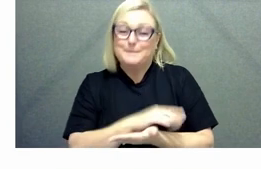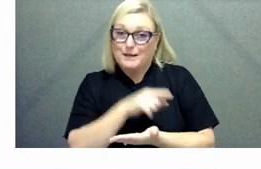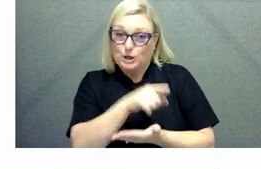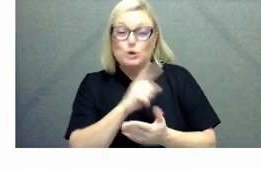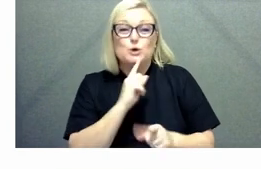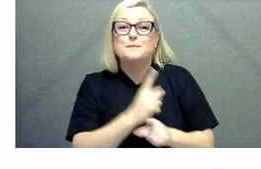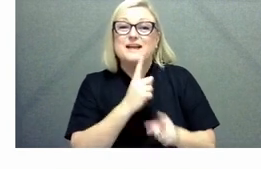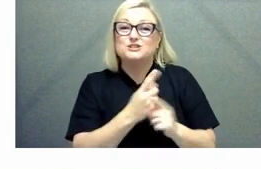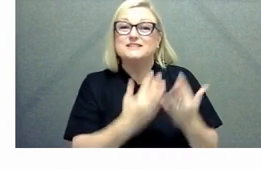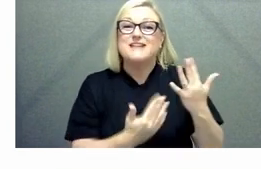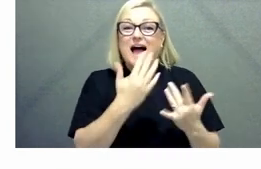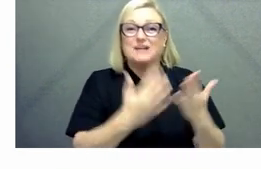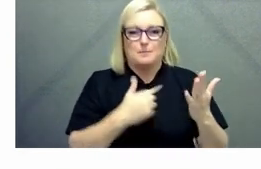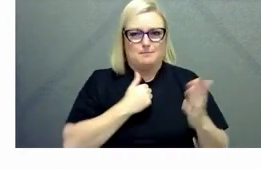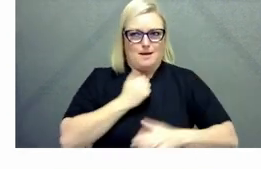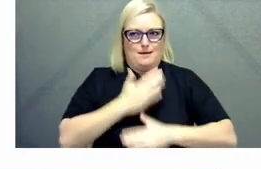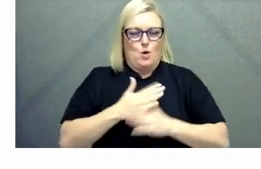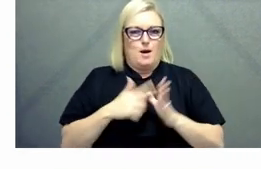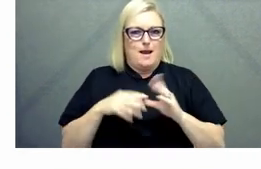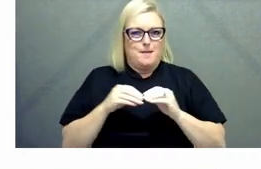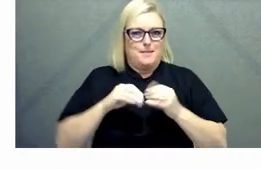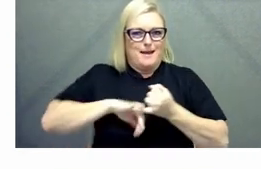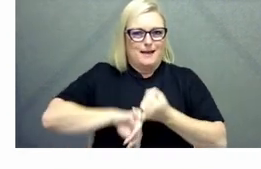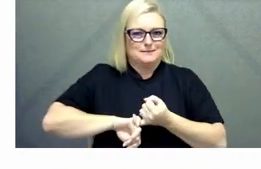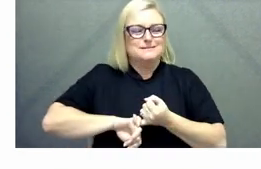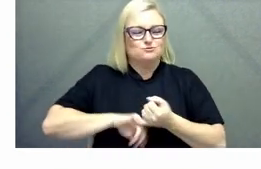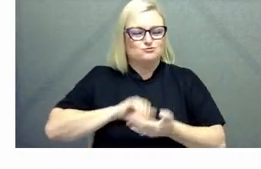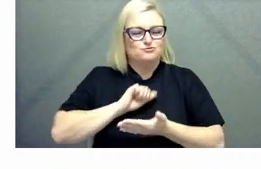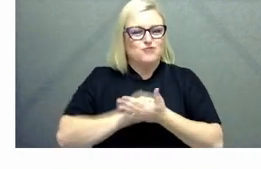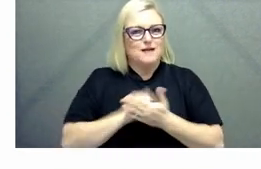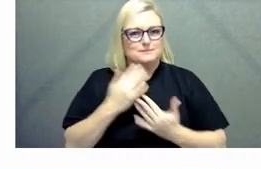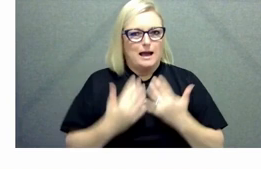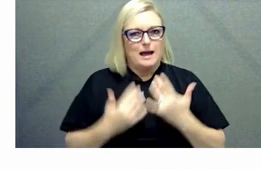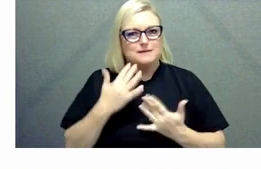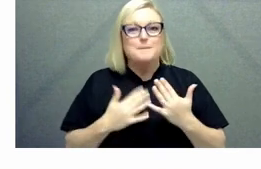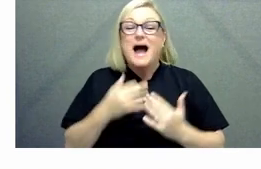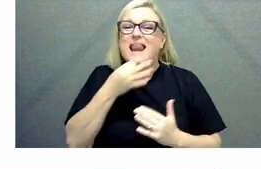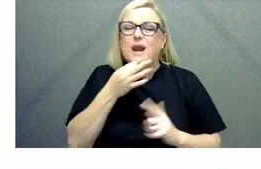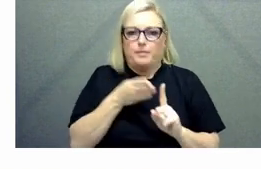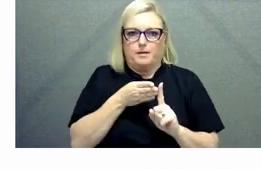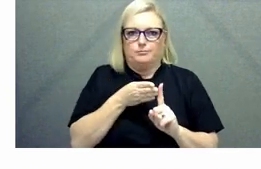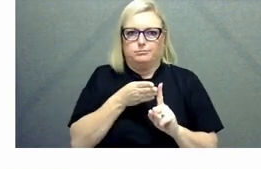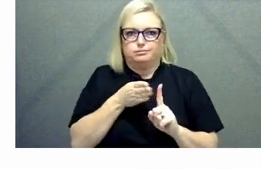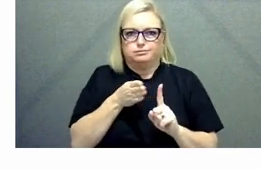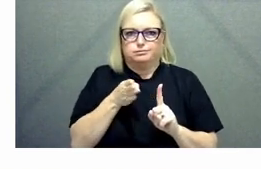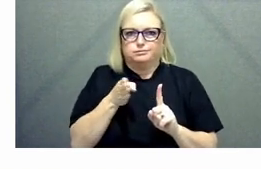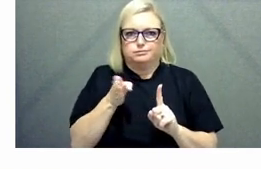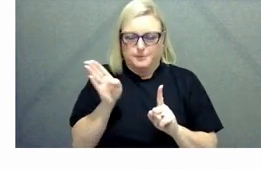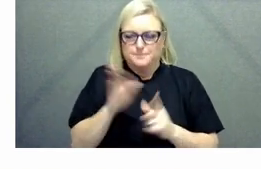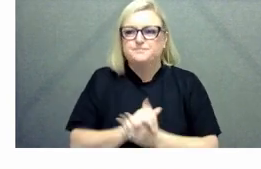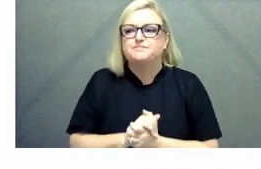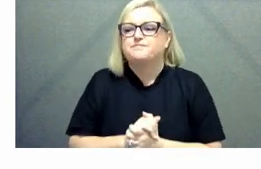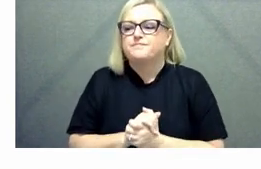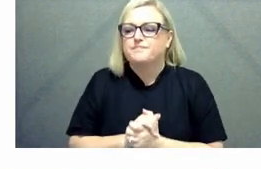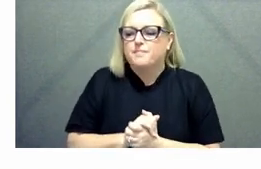so but I actually wanted to go off in a little bit of a different tangent tangent when I think about um the future of work